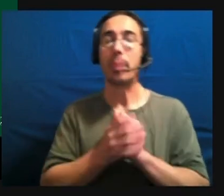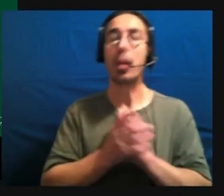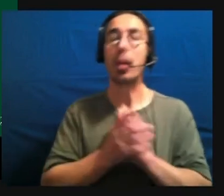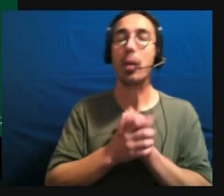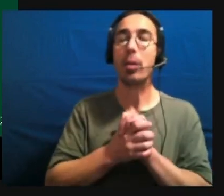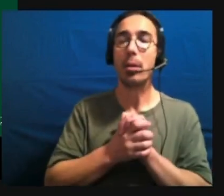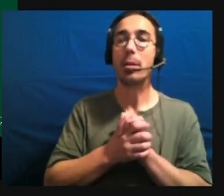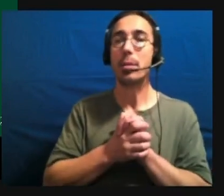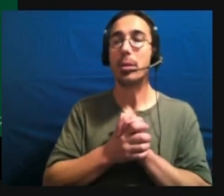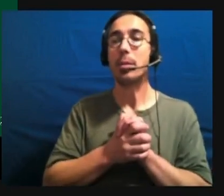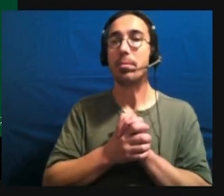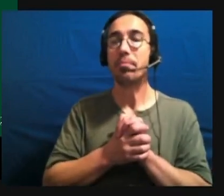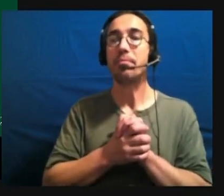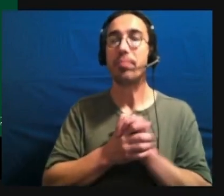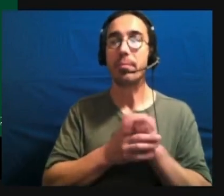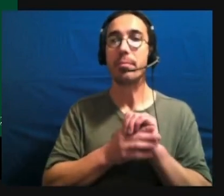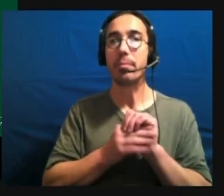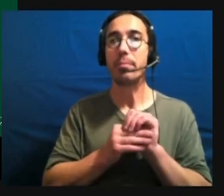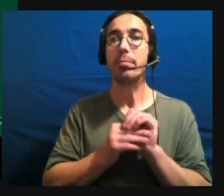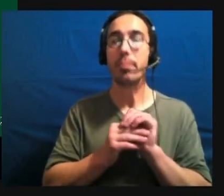spoken language, I should say.